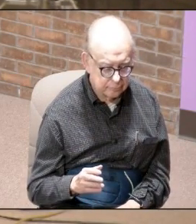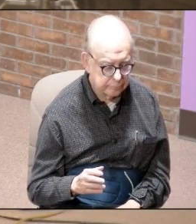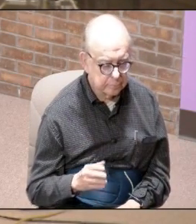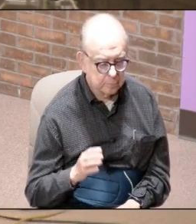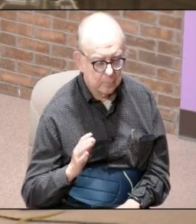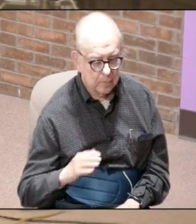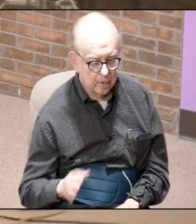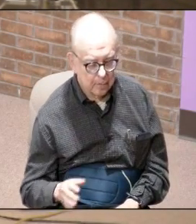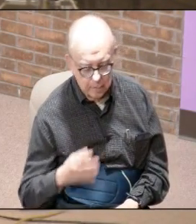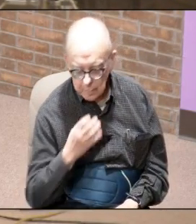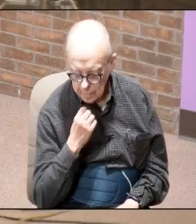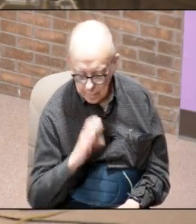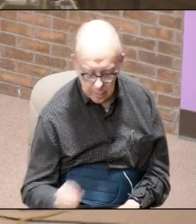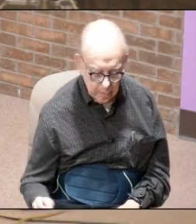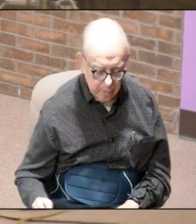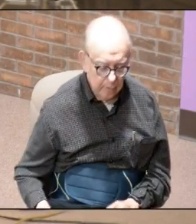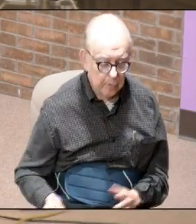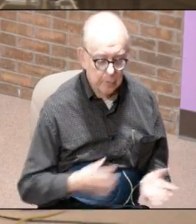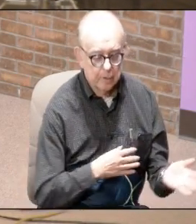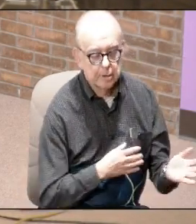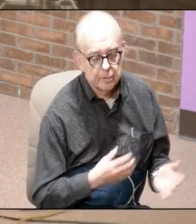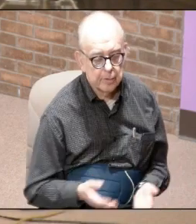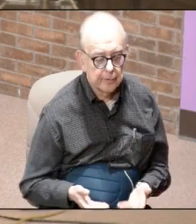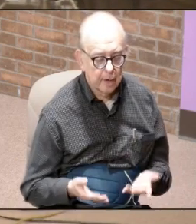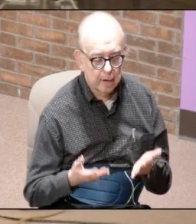Meshach and Abednego were thrown into the fire